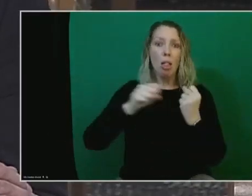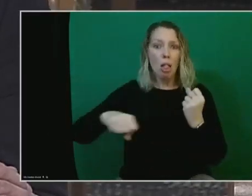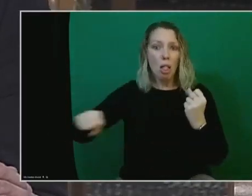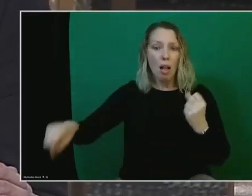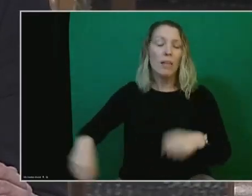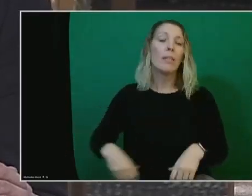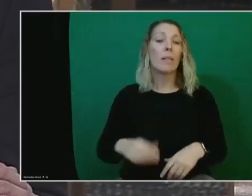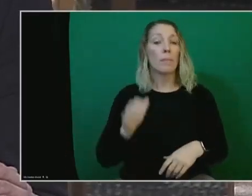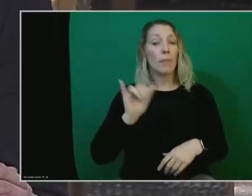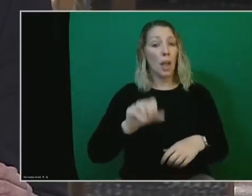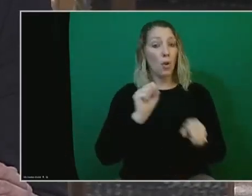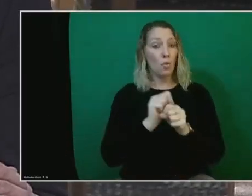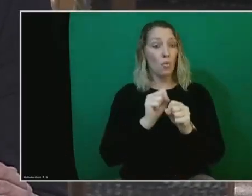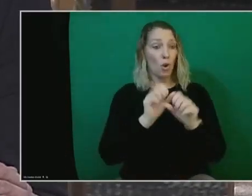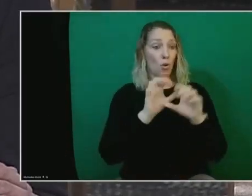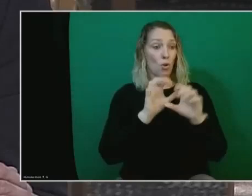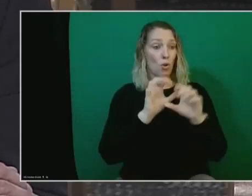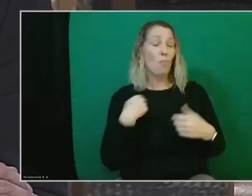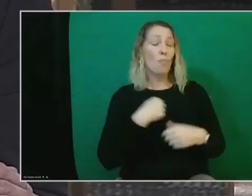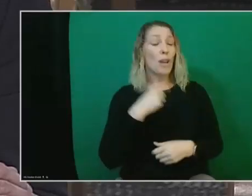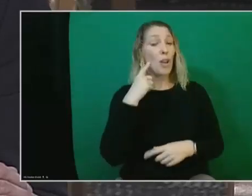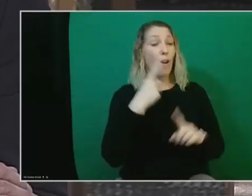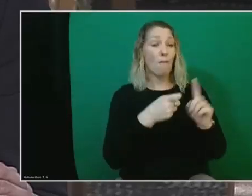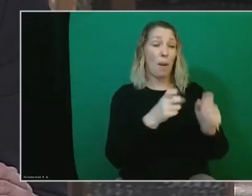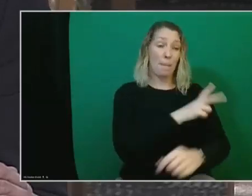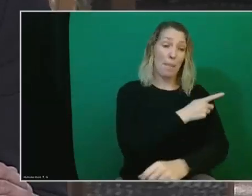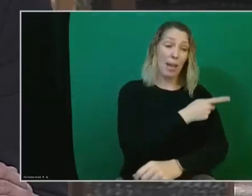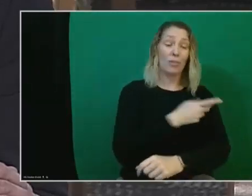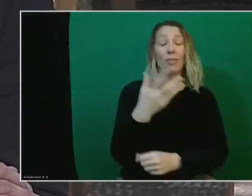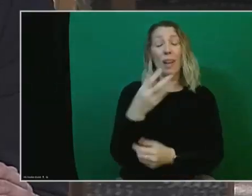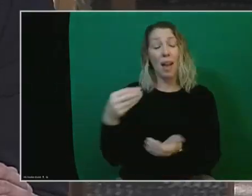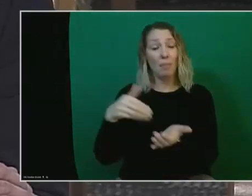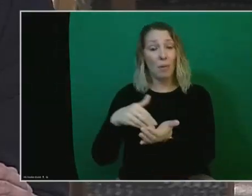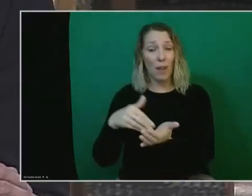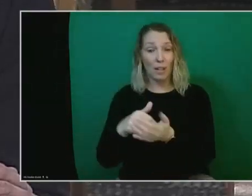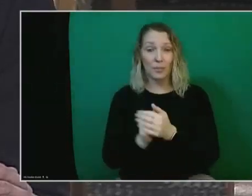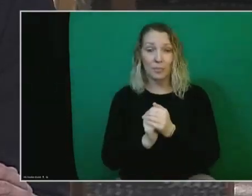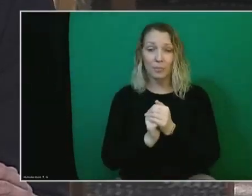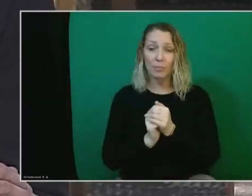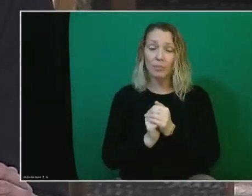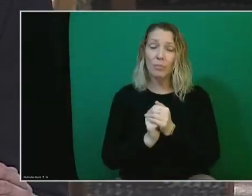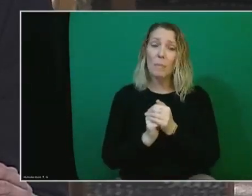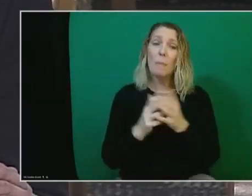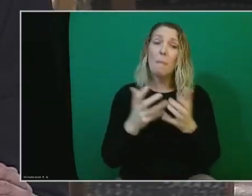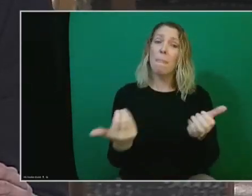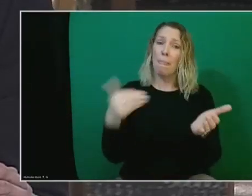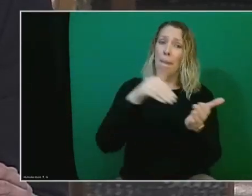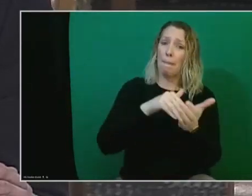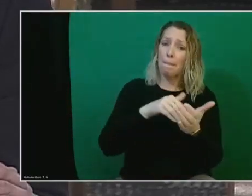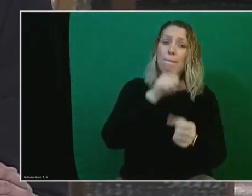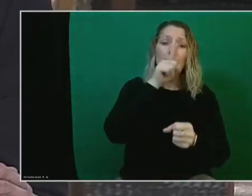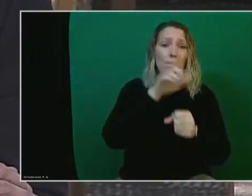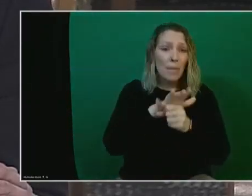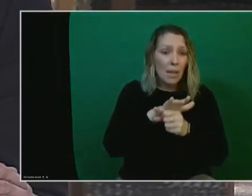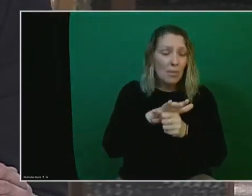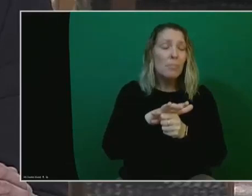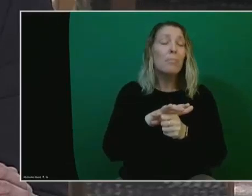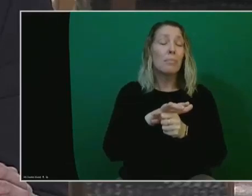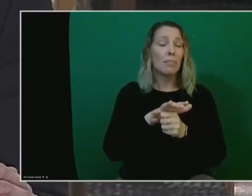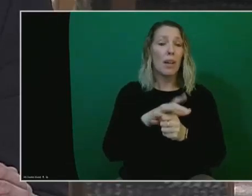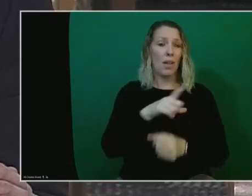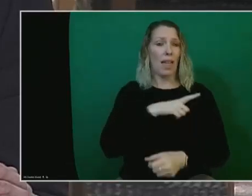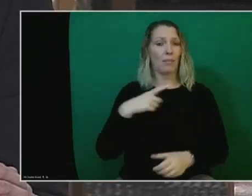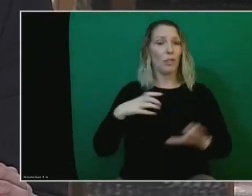amount of fear that we've heard from both patients and from providers. I want to reaffirm our commitment to the legislature to doing